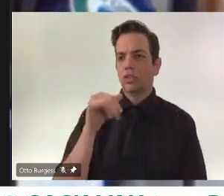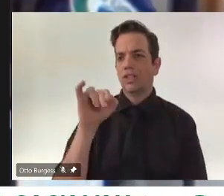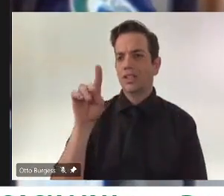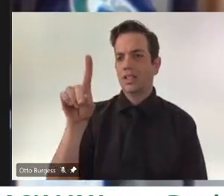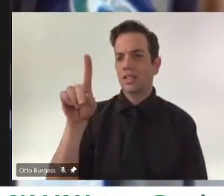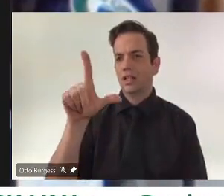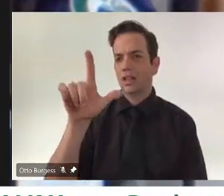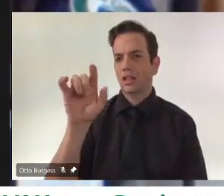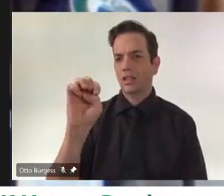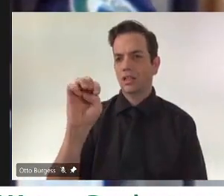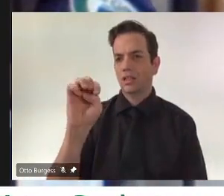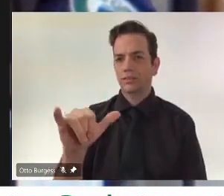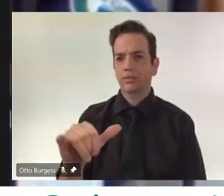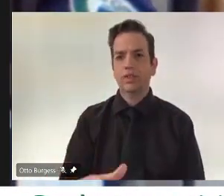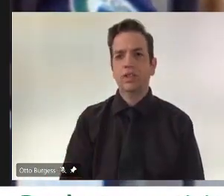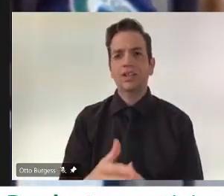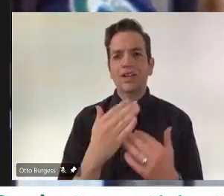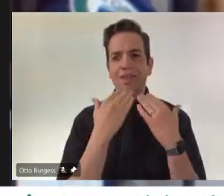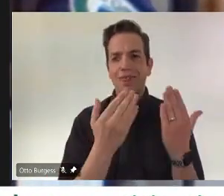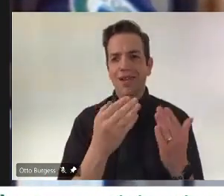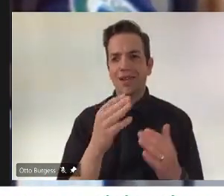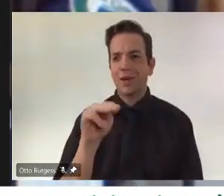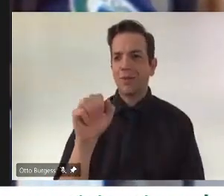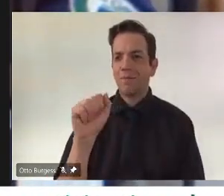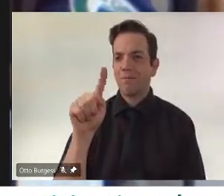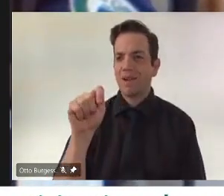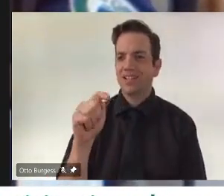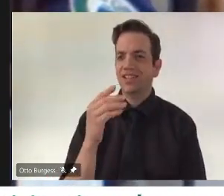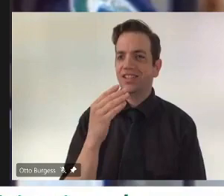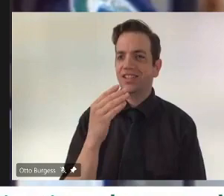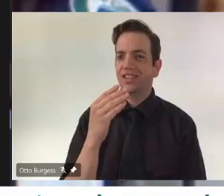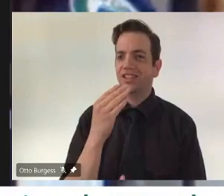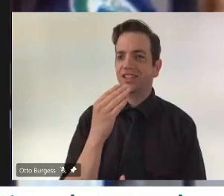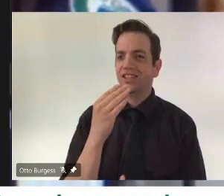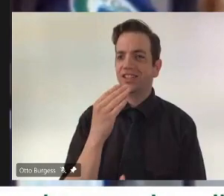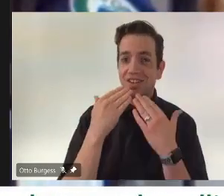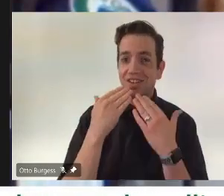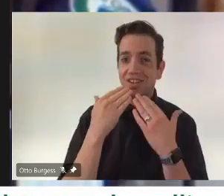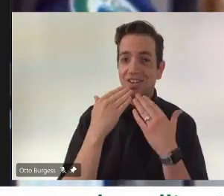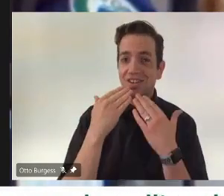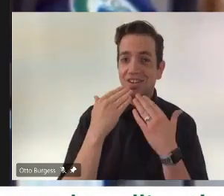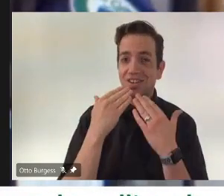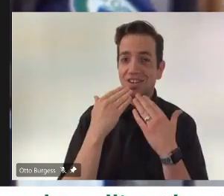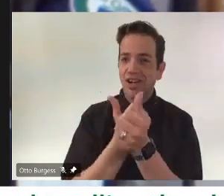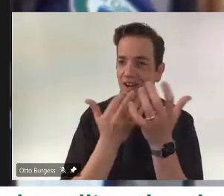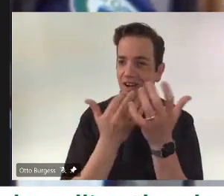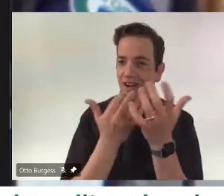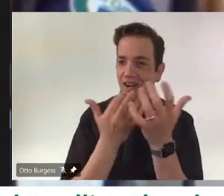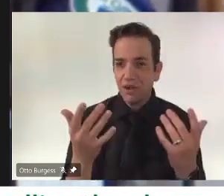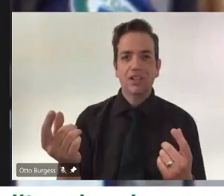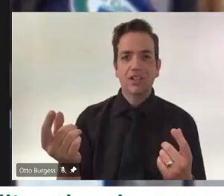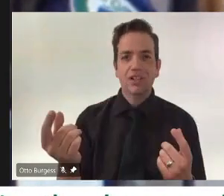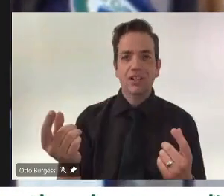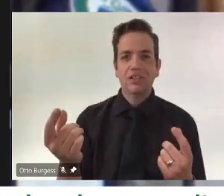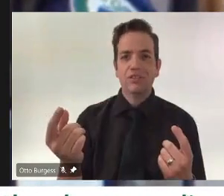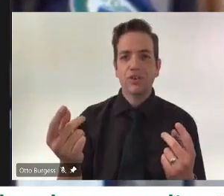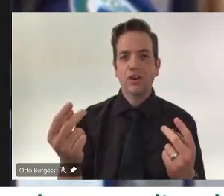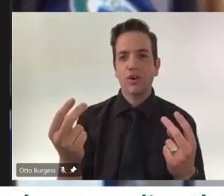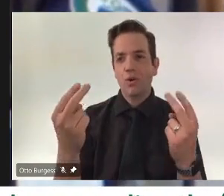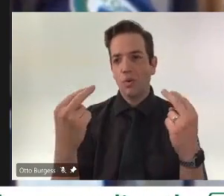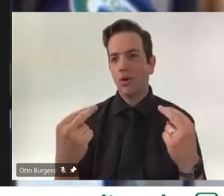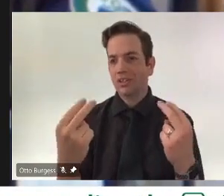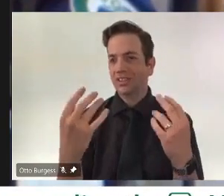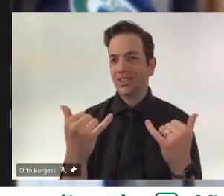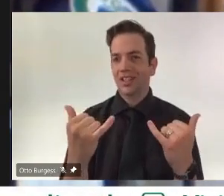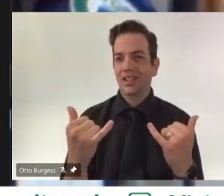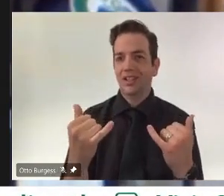Great. Thanks, Matt. Good afternoon and thanks everyone for joining us today. Saskatchewan's vaccination